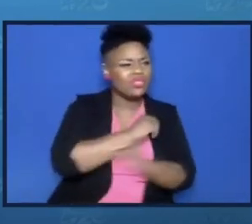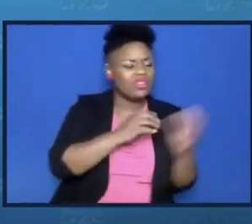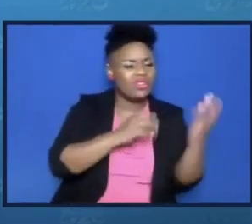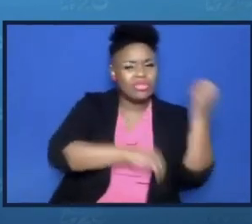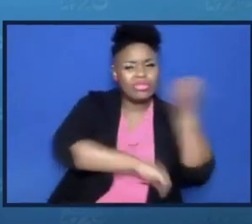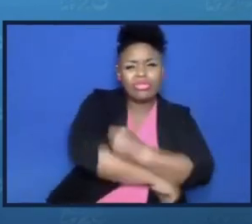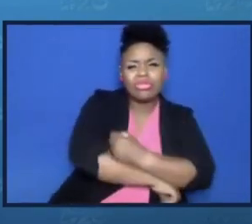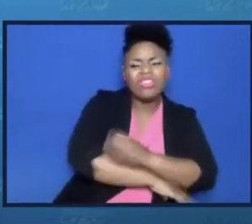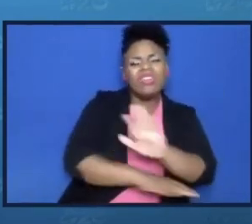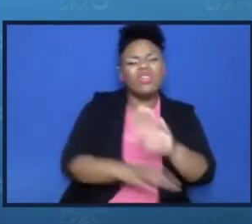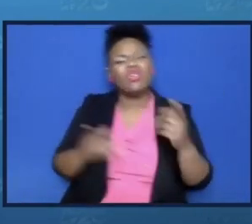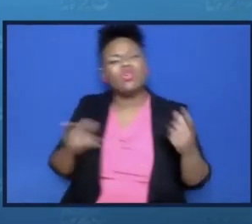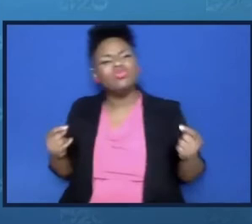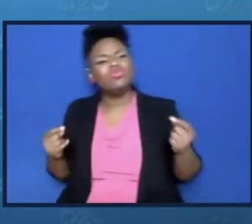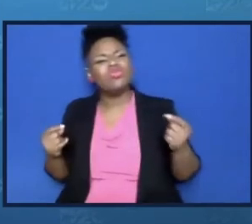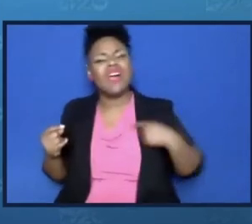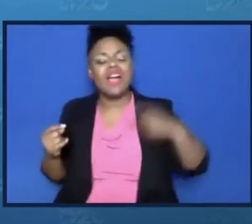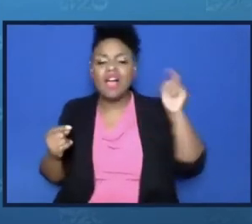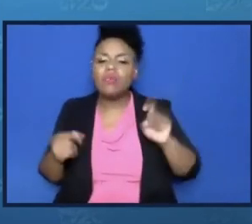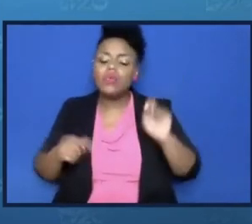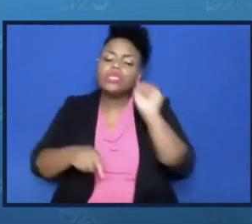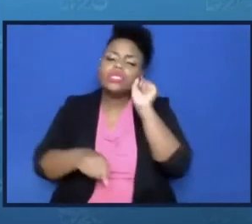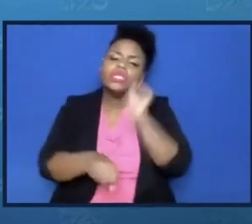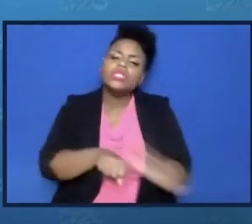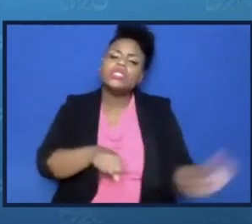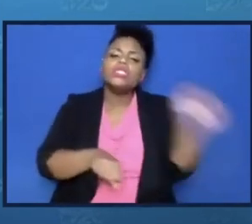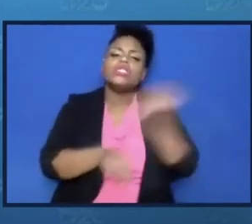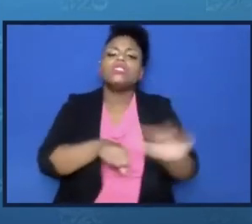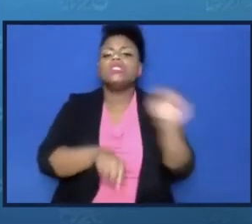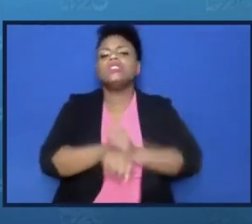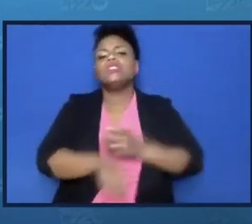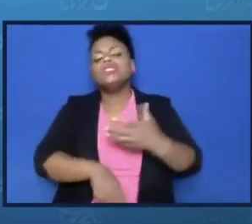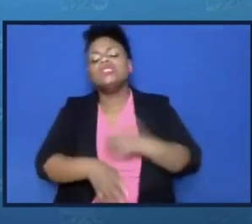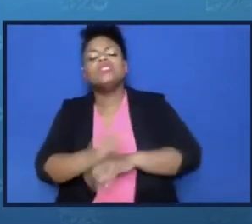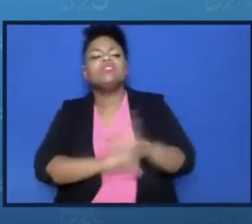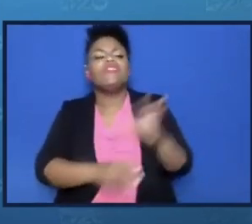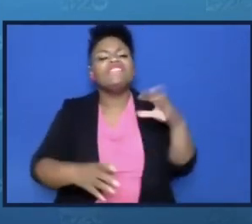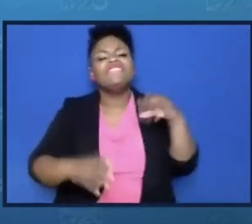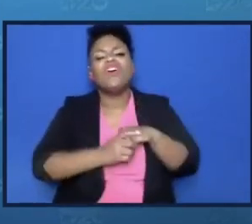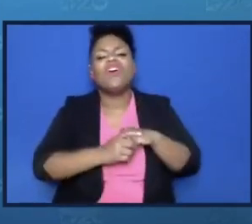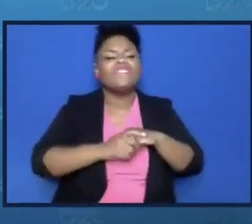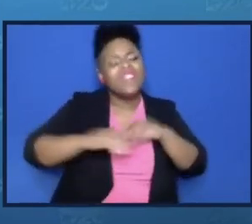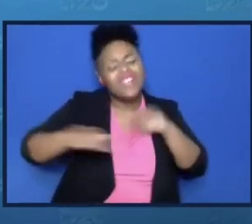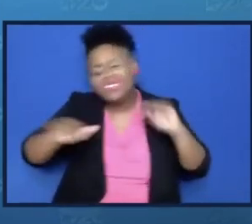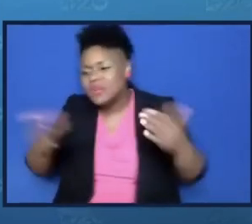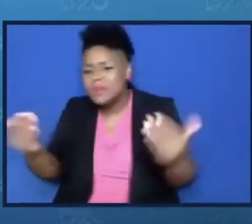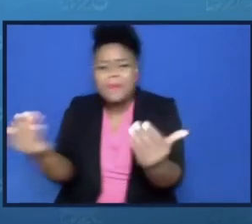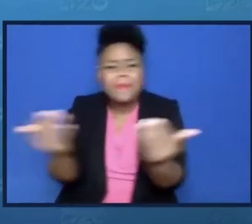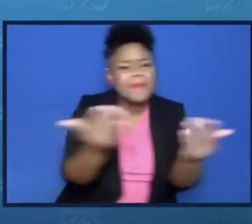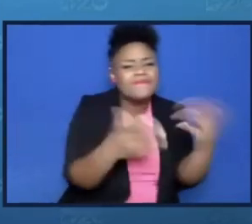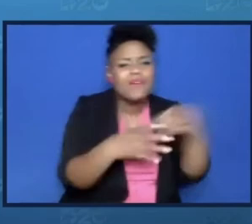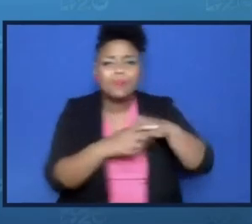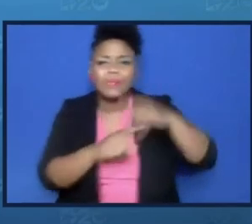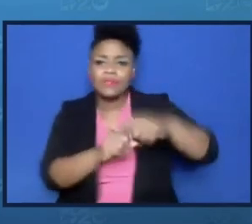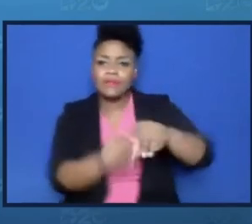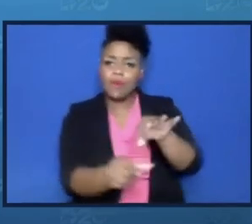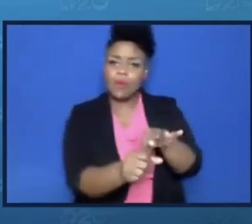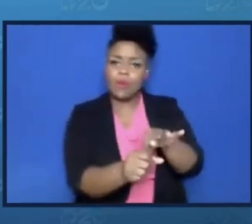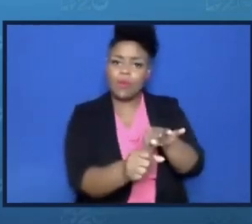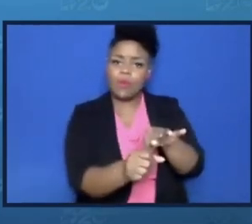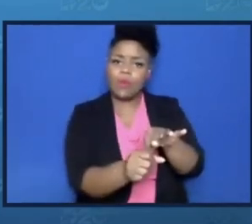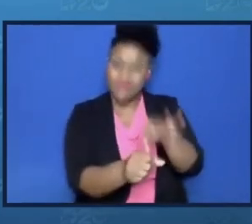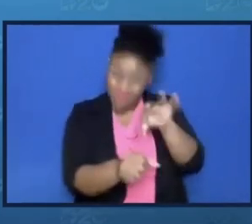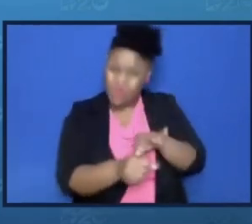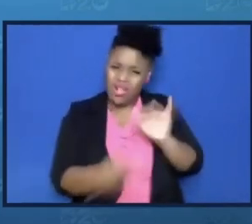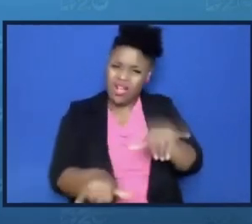it, by getting involved, by registering voters, by voting. Voting is sacred, my people